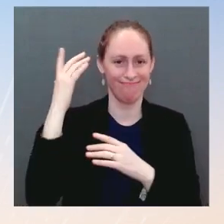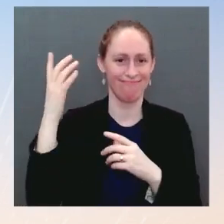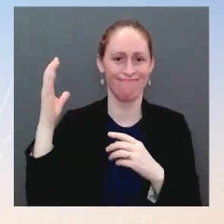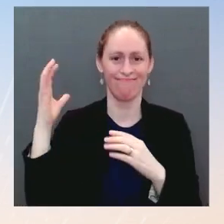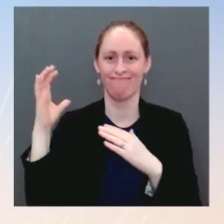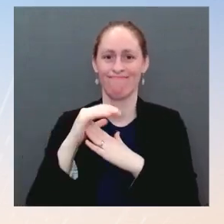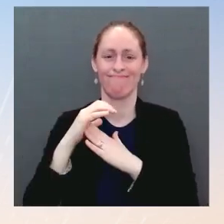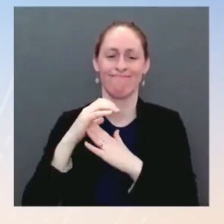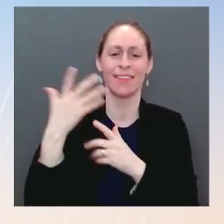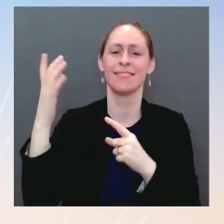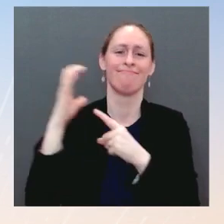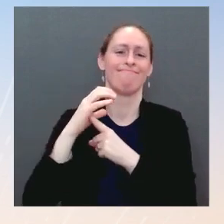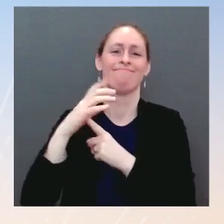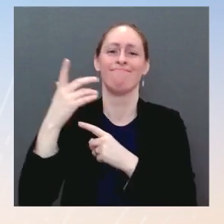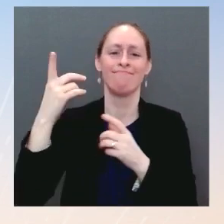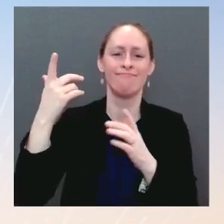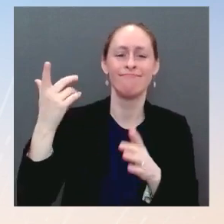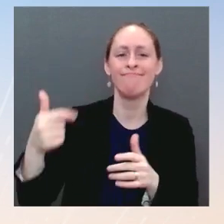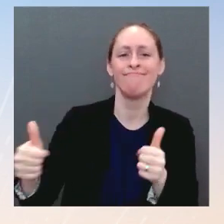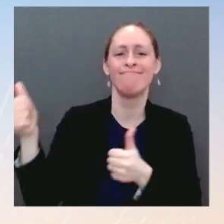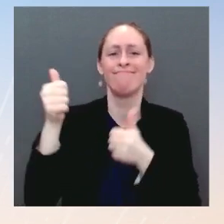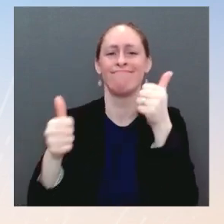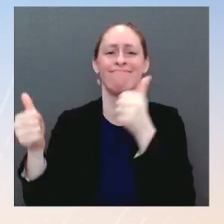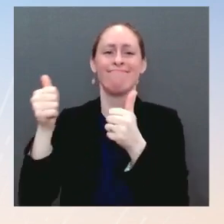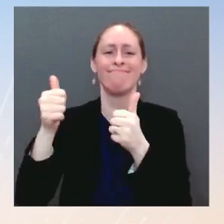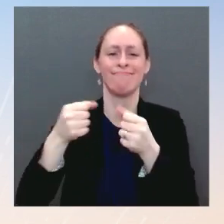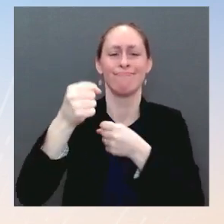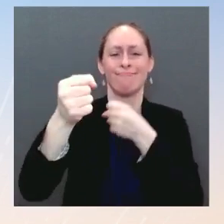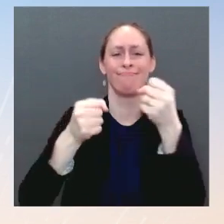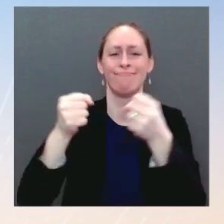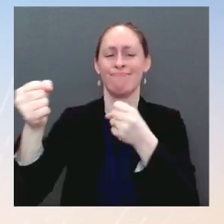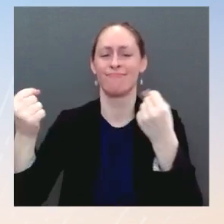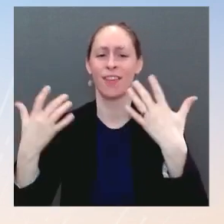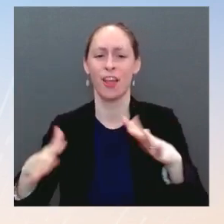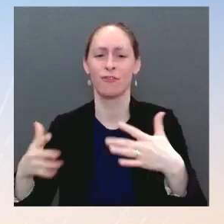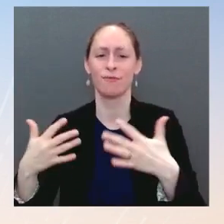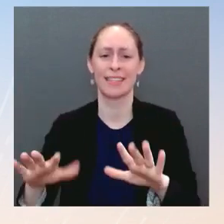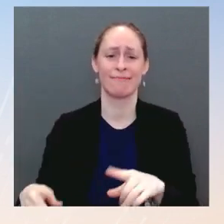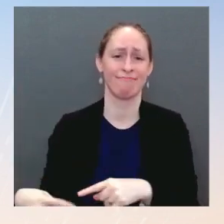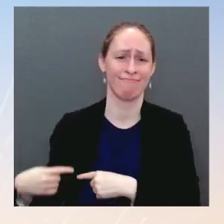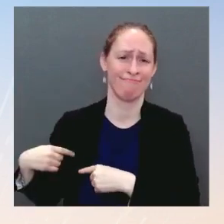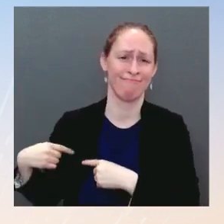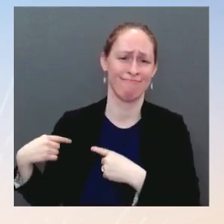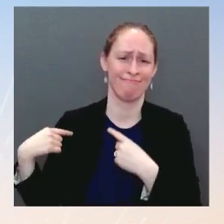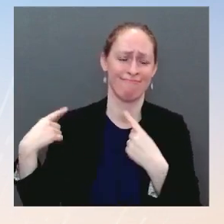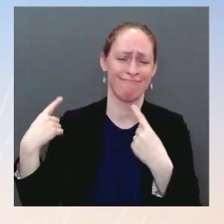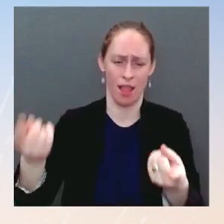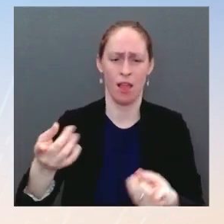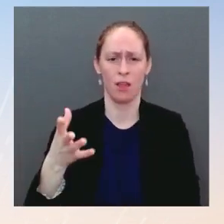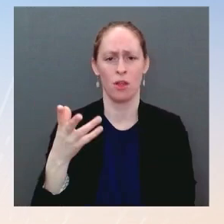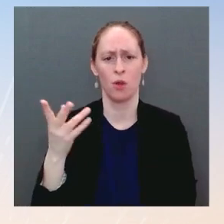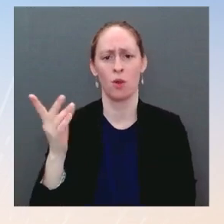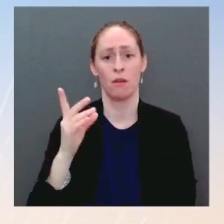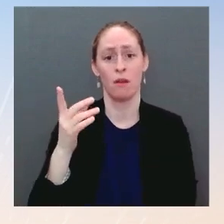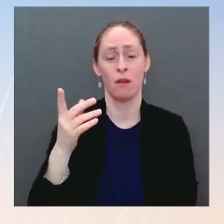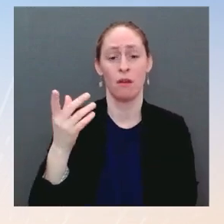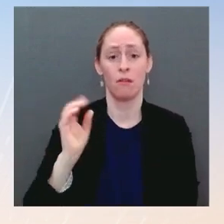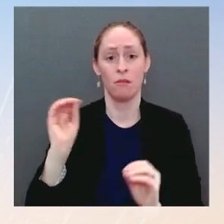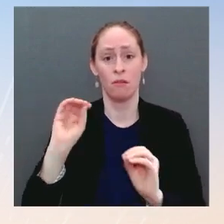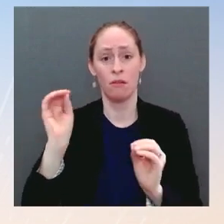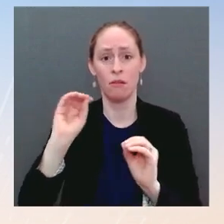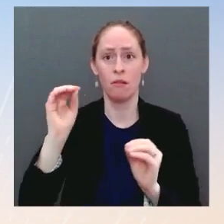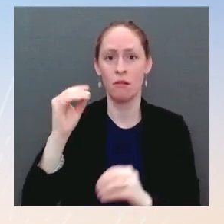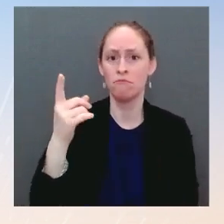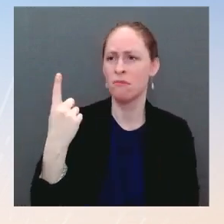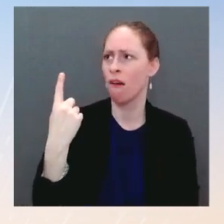past time to have a black woman on the Supreme Court and that it, again, reflects challenges or deficiencies in the past